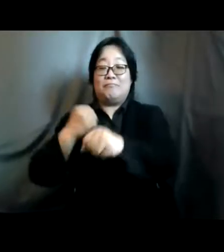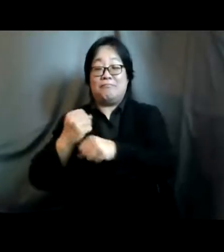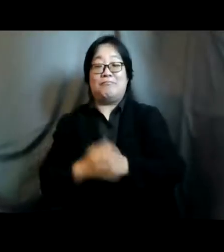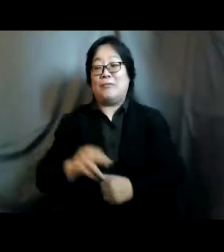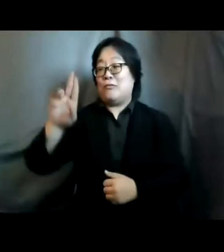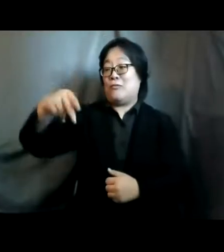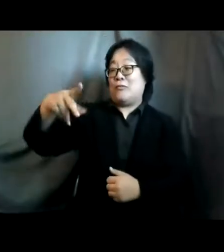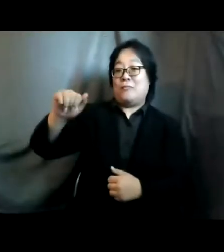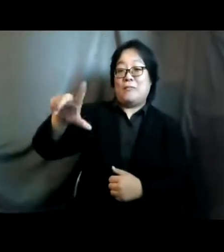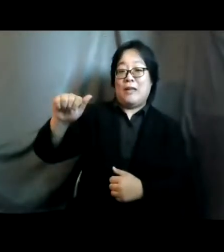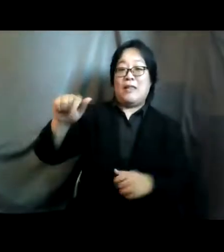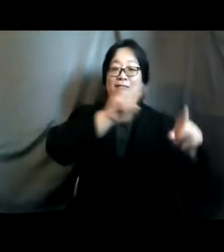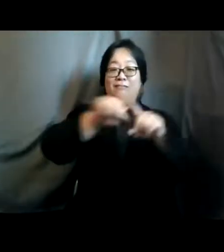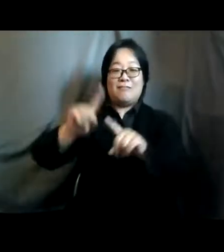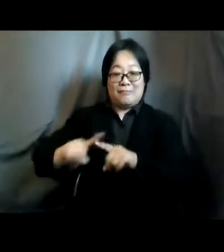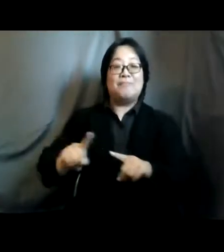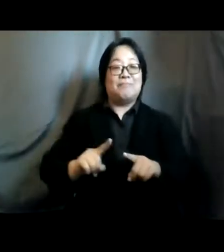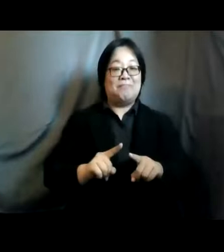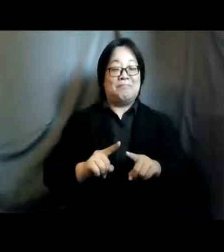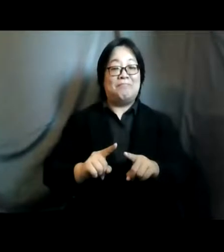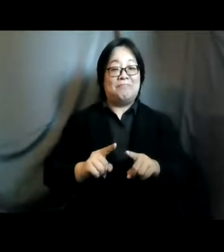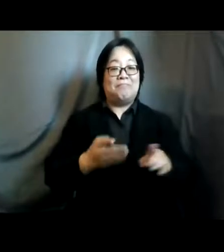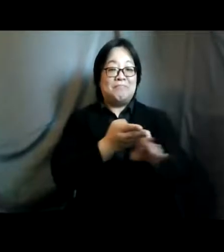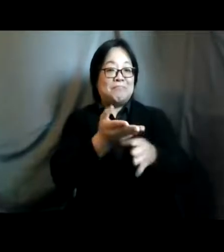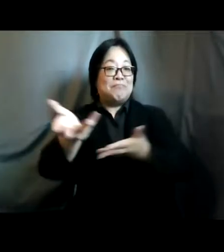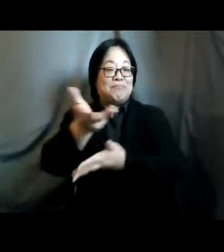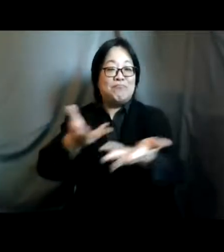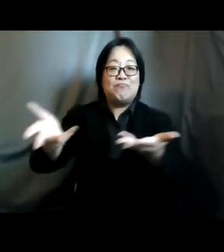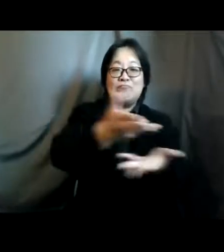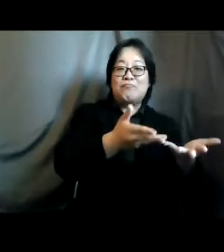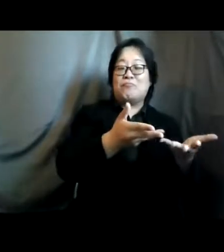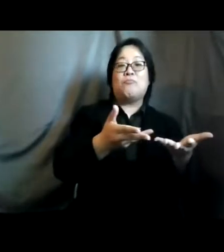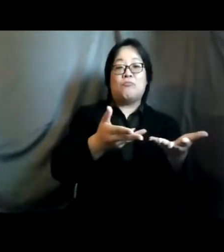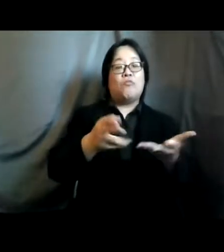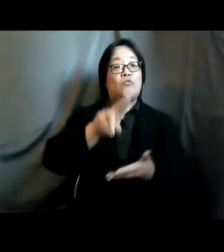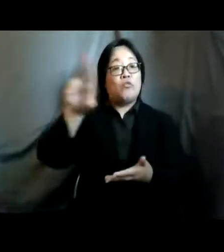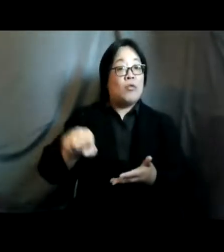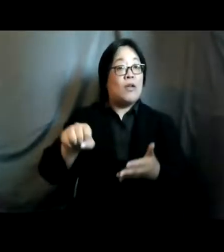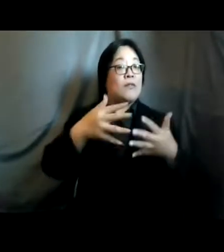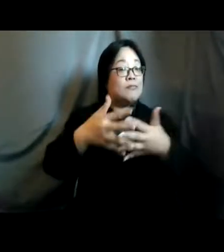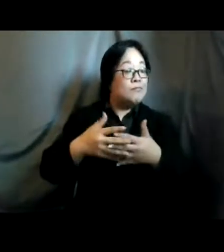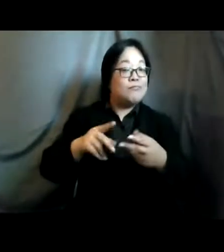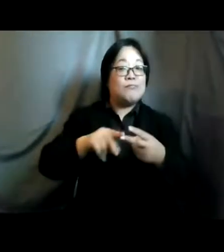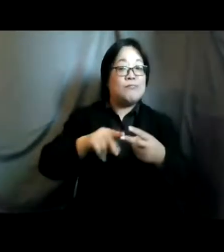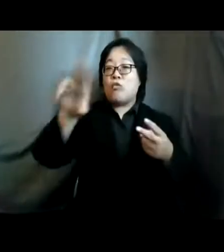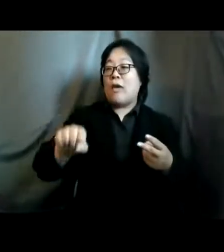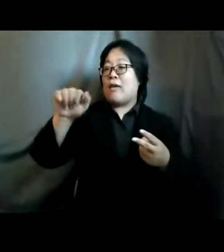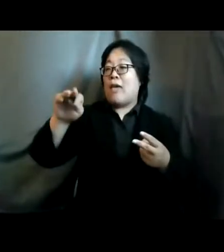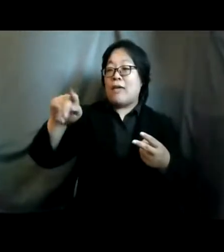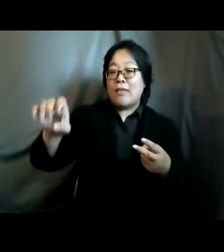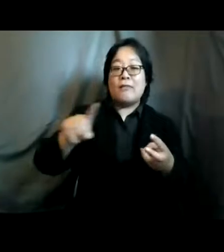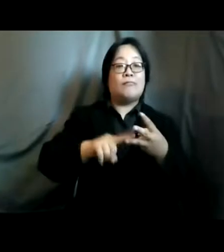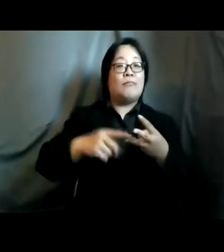at among various other high profile engagements the u.s department of state the u.s senate and harvard john